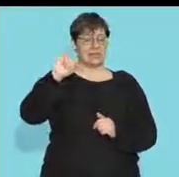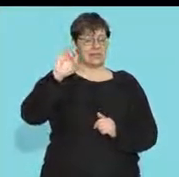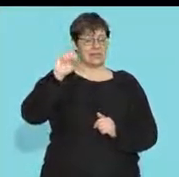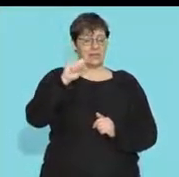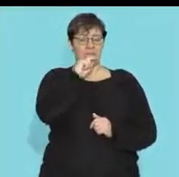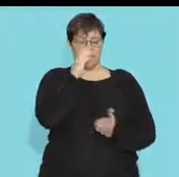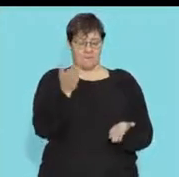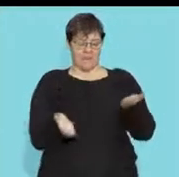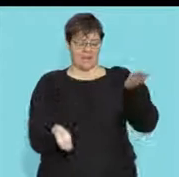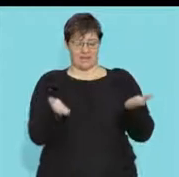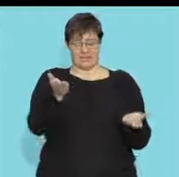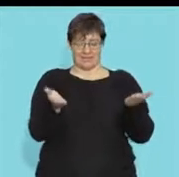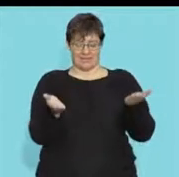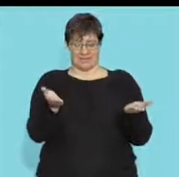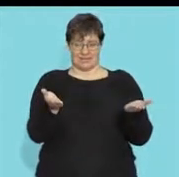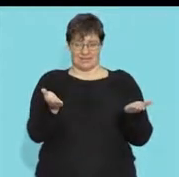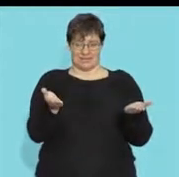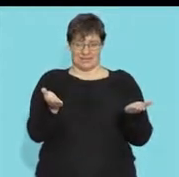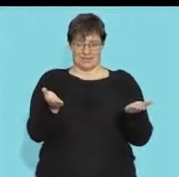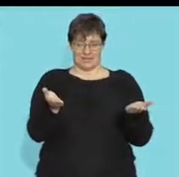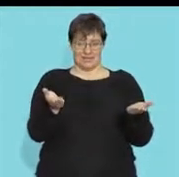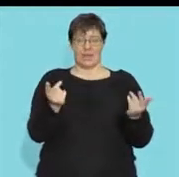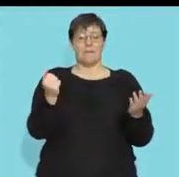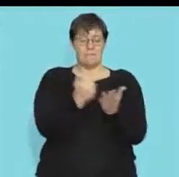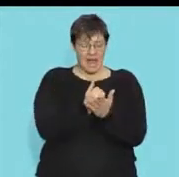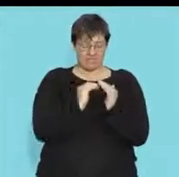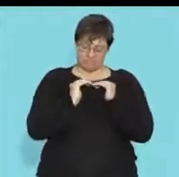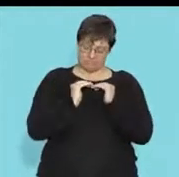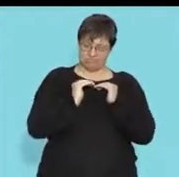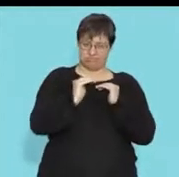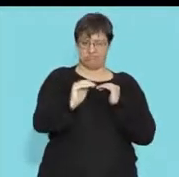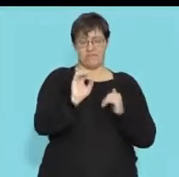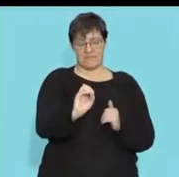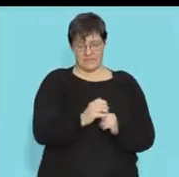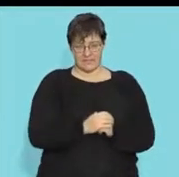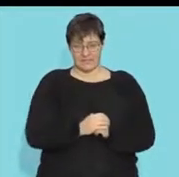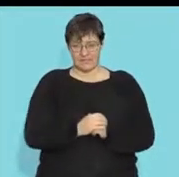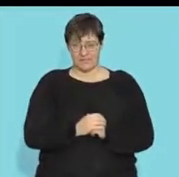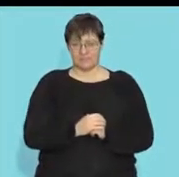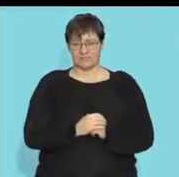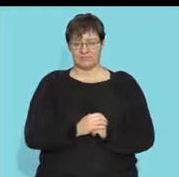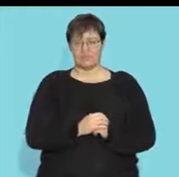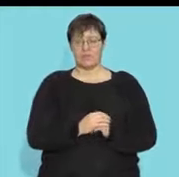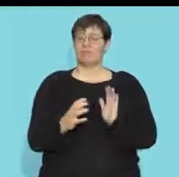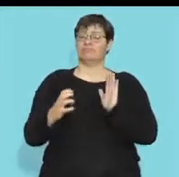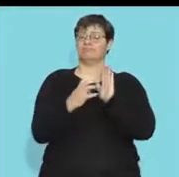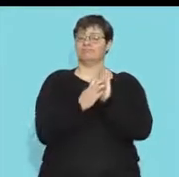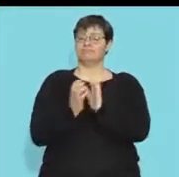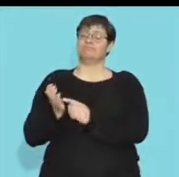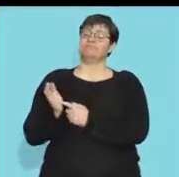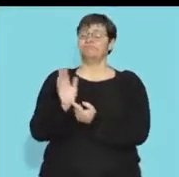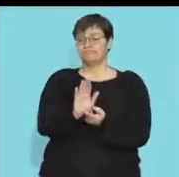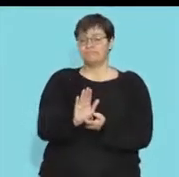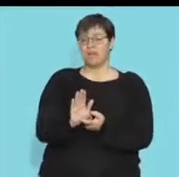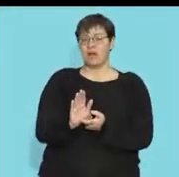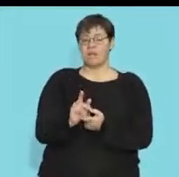stability i need to keep certain things stable now i'm going to draw this little diagram on the board here and we're going